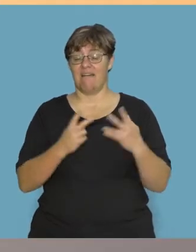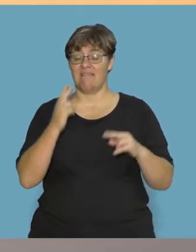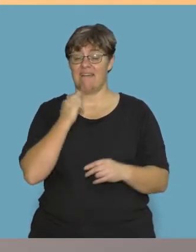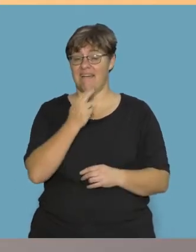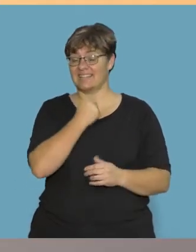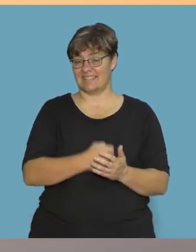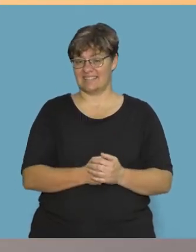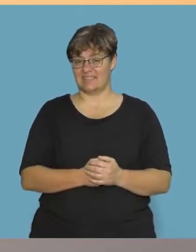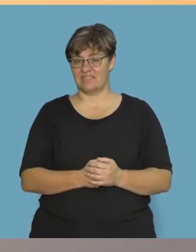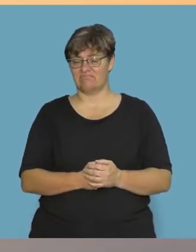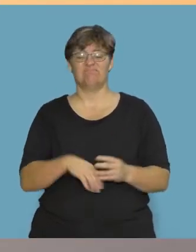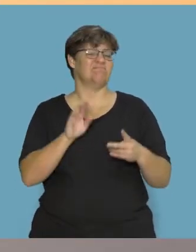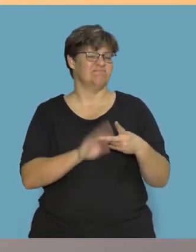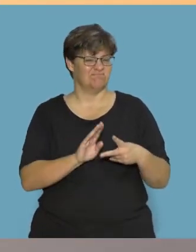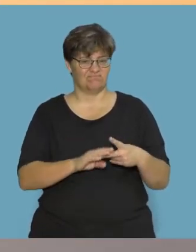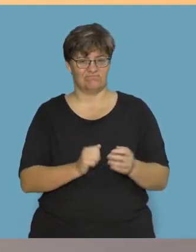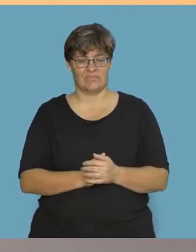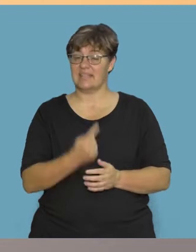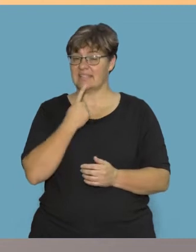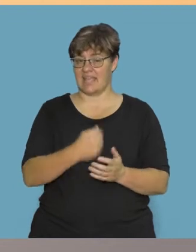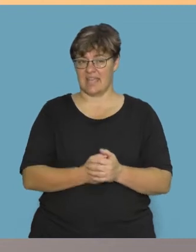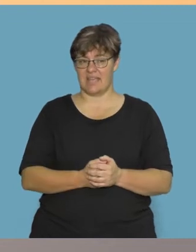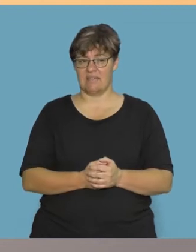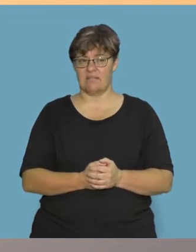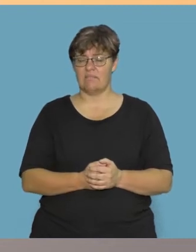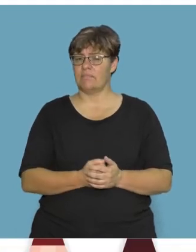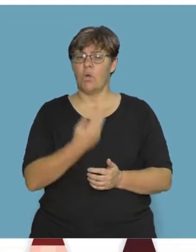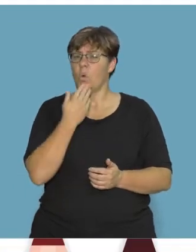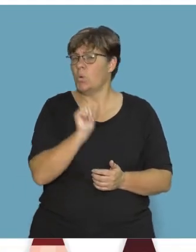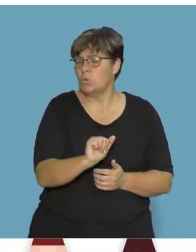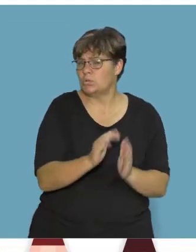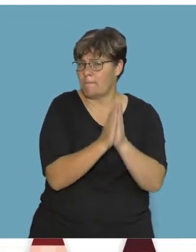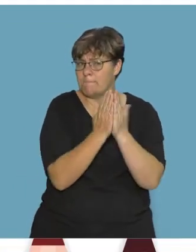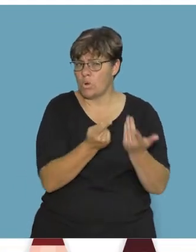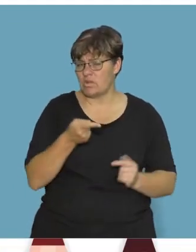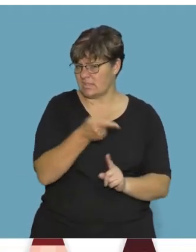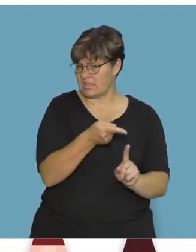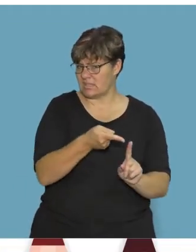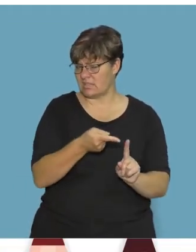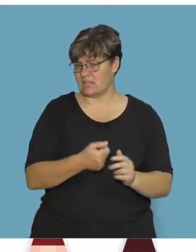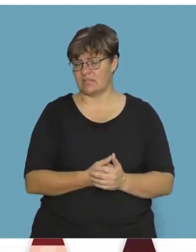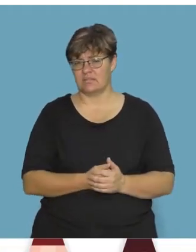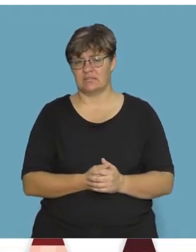Very nice! Let's try another one. Say, Whose book is this?